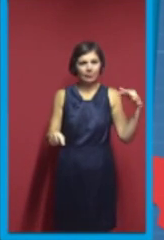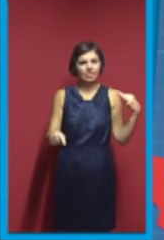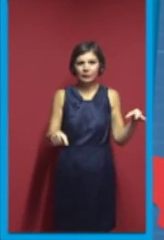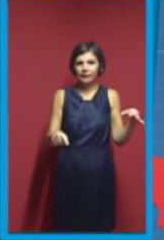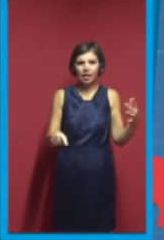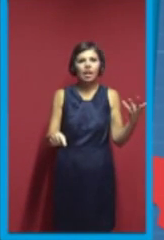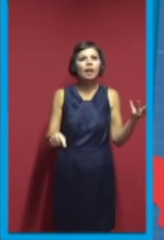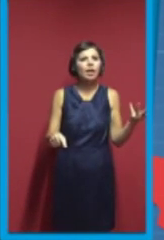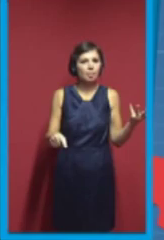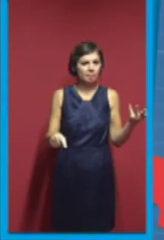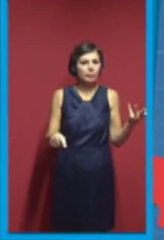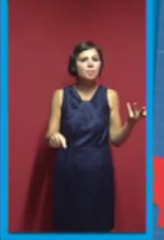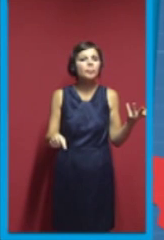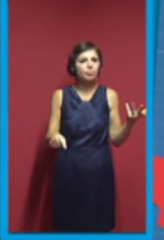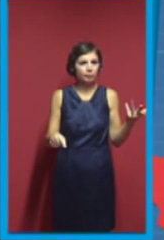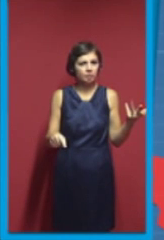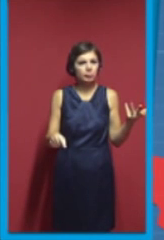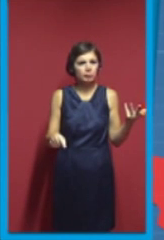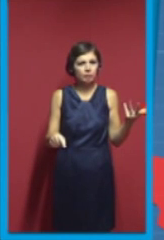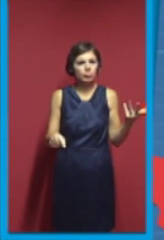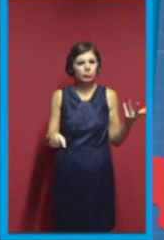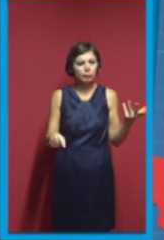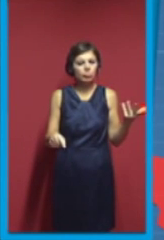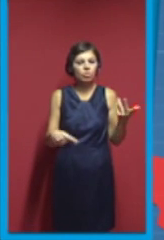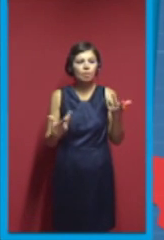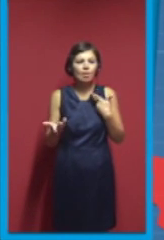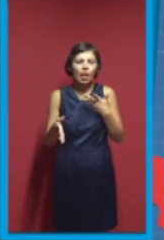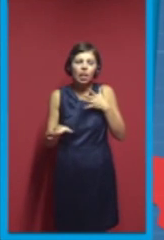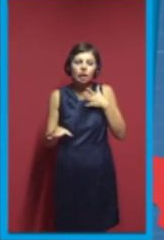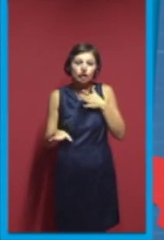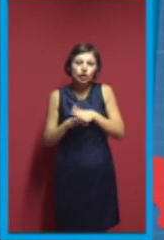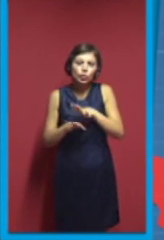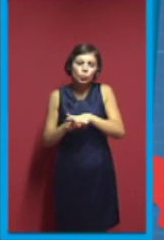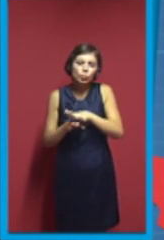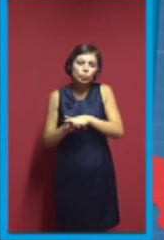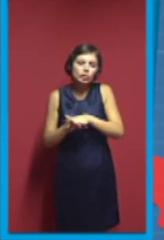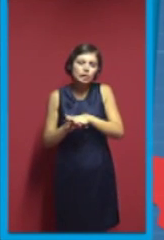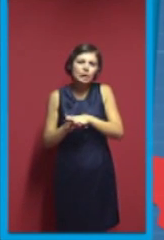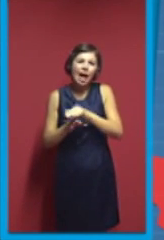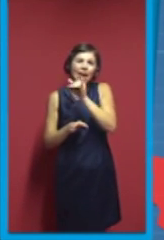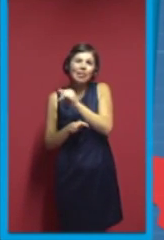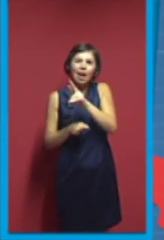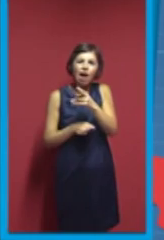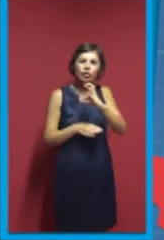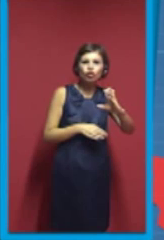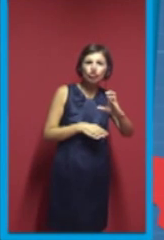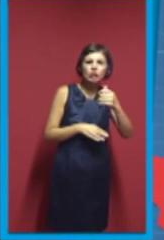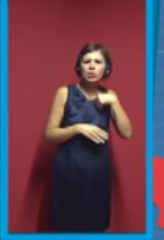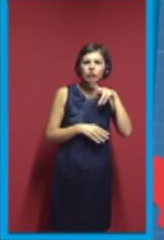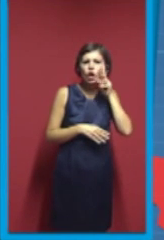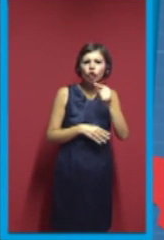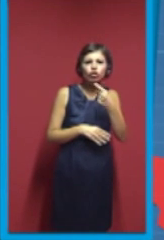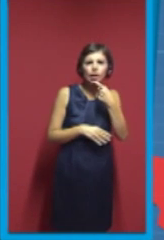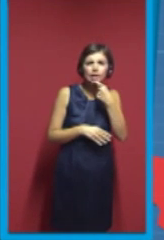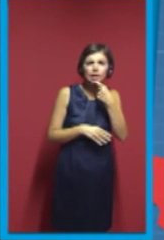still, guys, use IRC? Who knows IRC? Cool. Cool. I actually learned English on IRC.